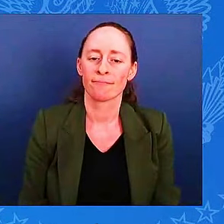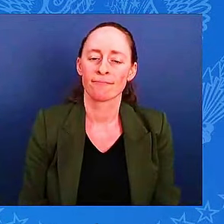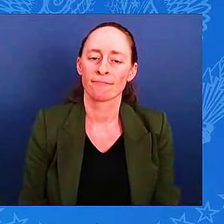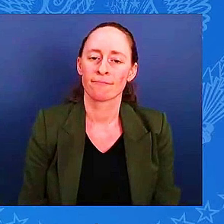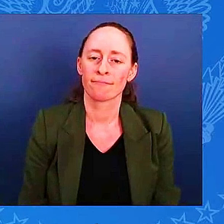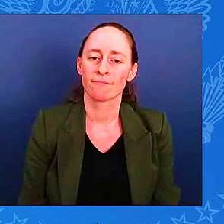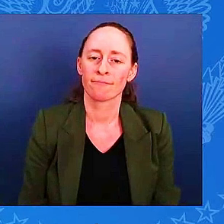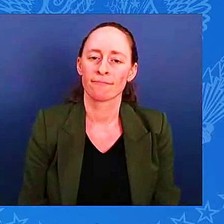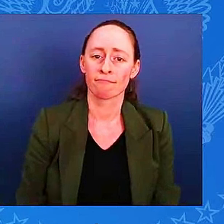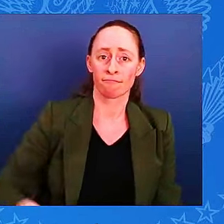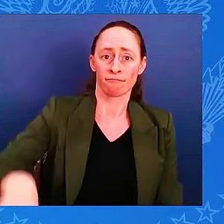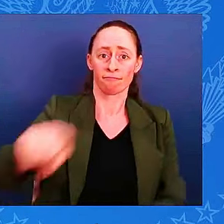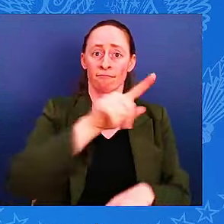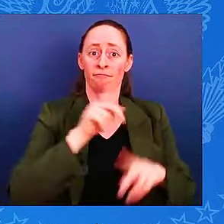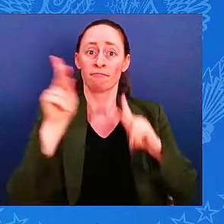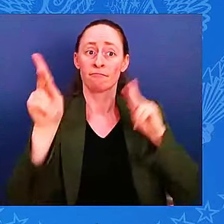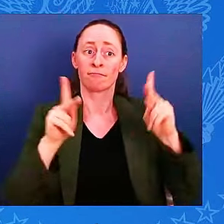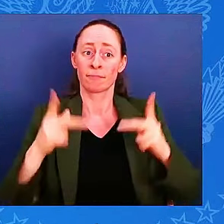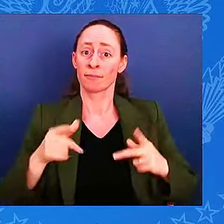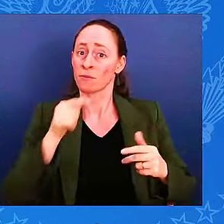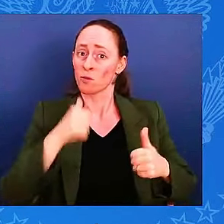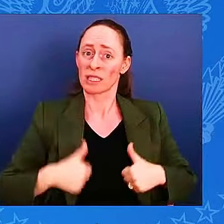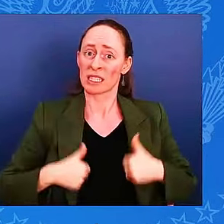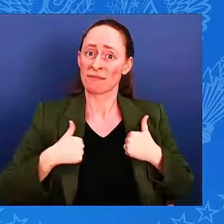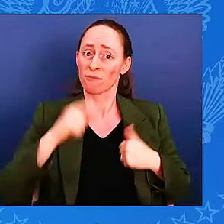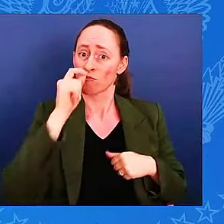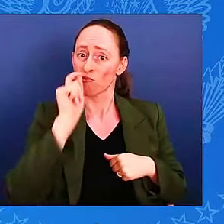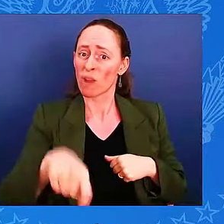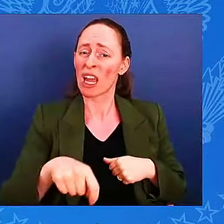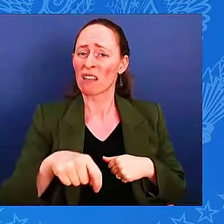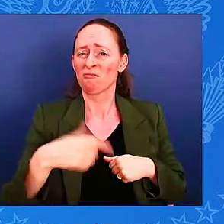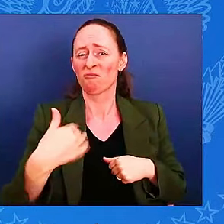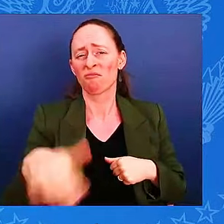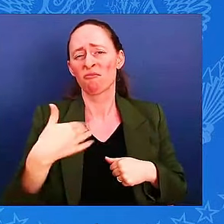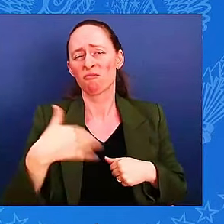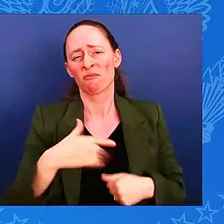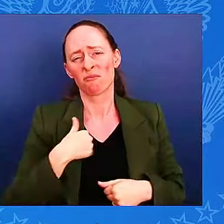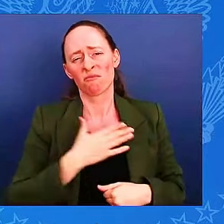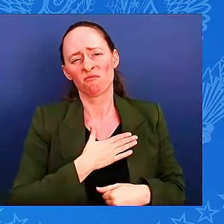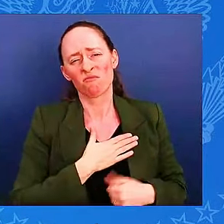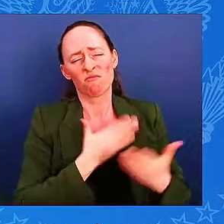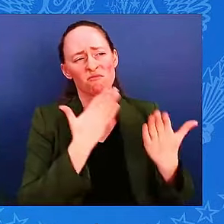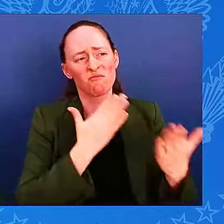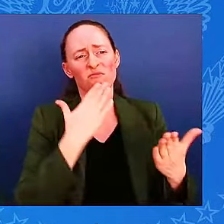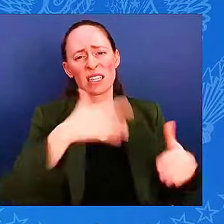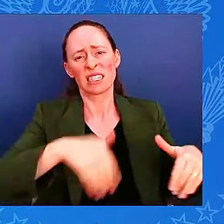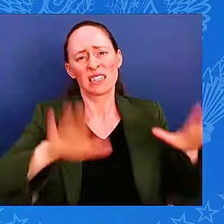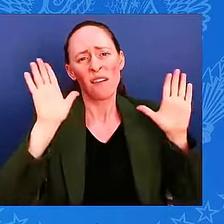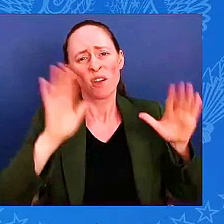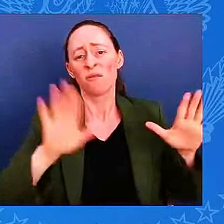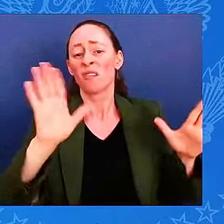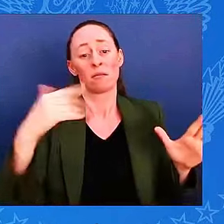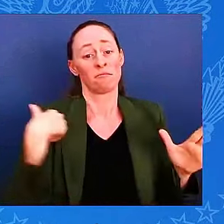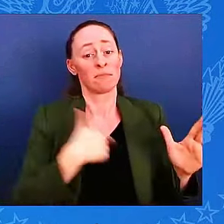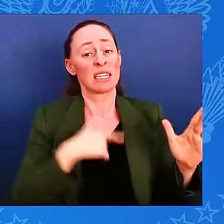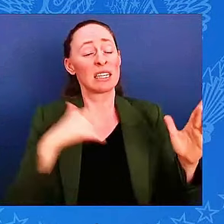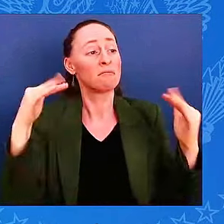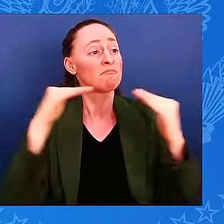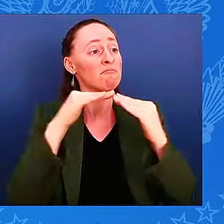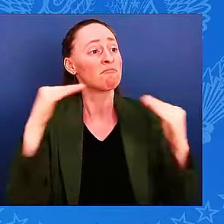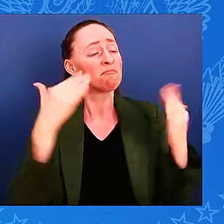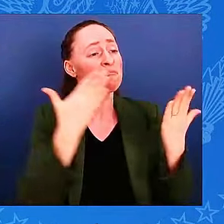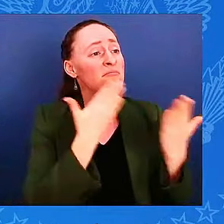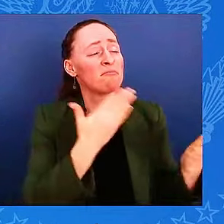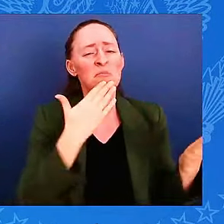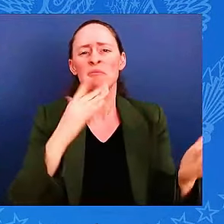Ukrainian people are making every day to stay free and independent. But what we can